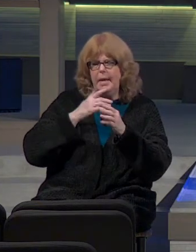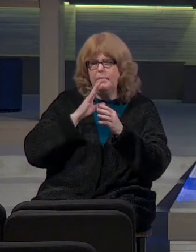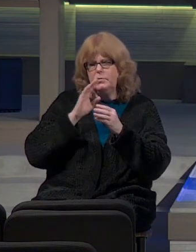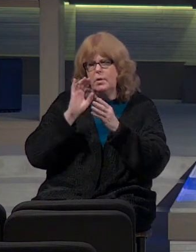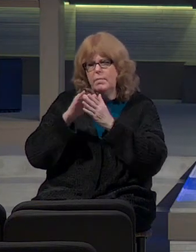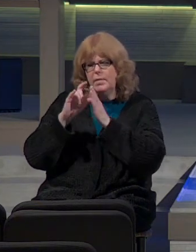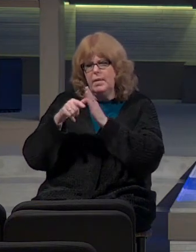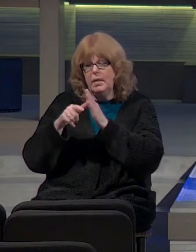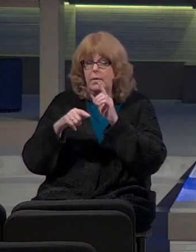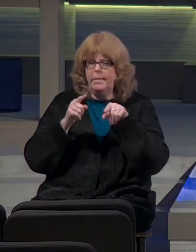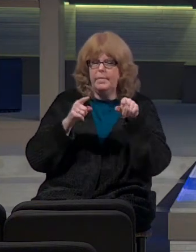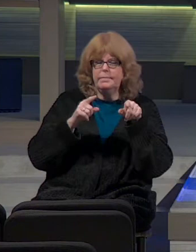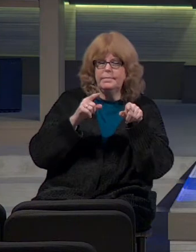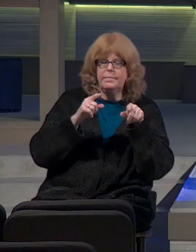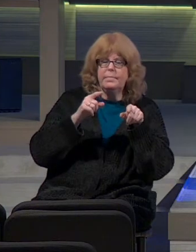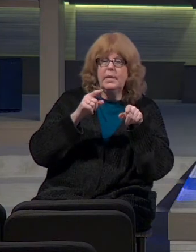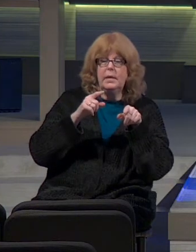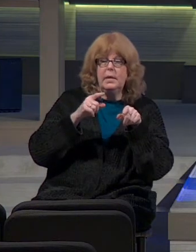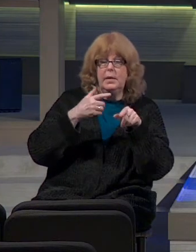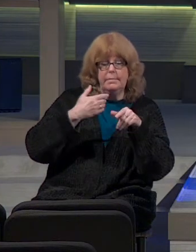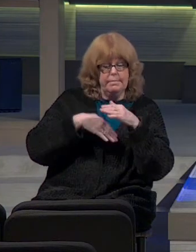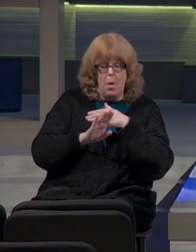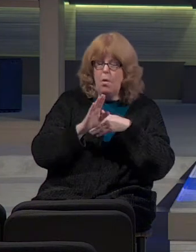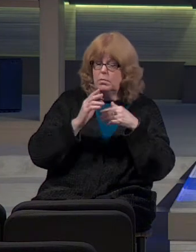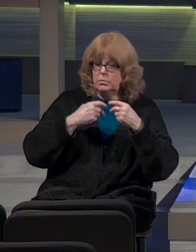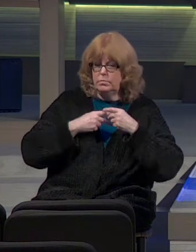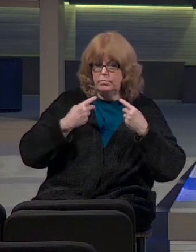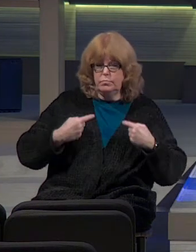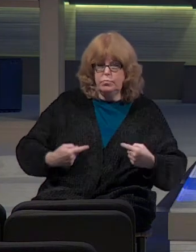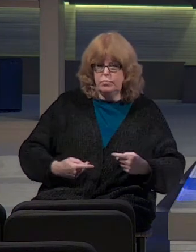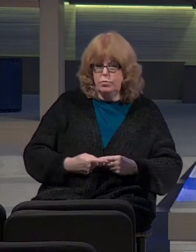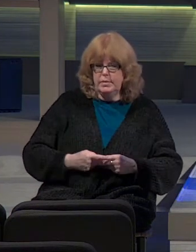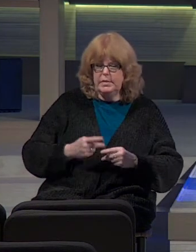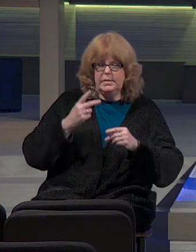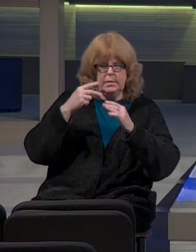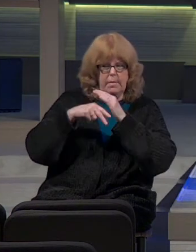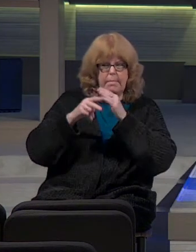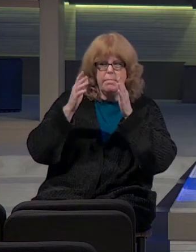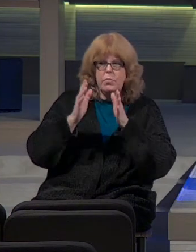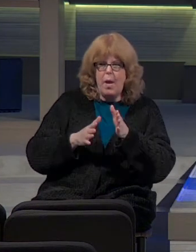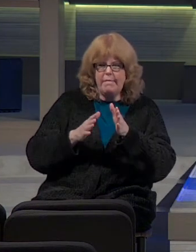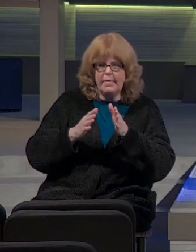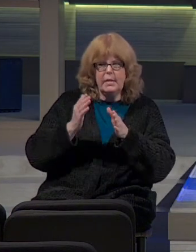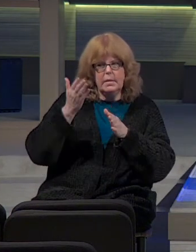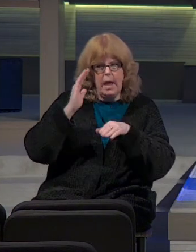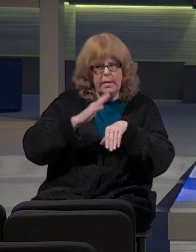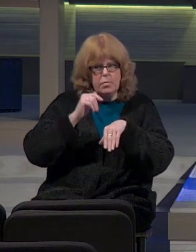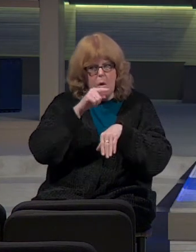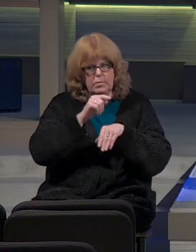it. But he is a priest by birth. He is a prophet by calling.